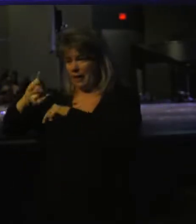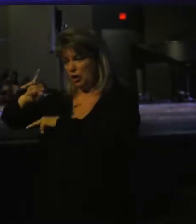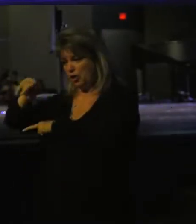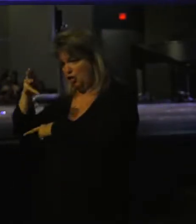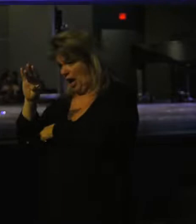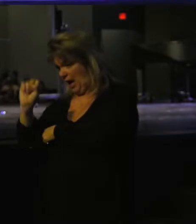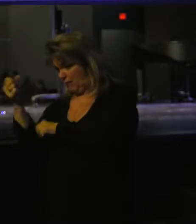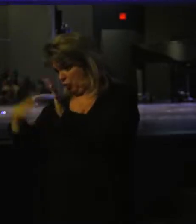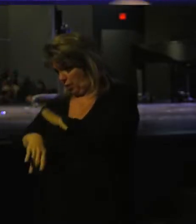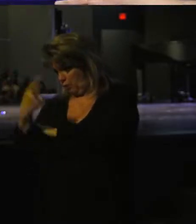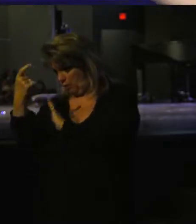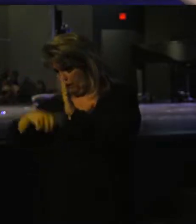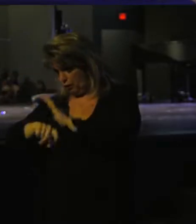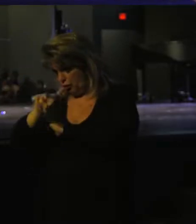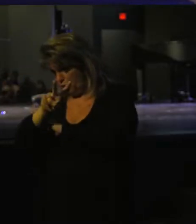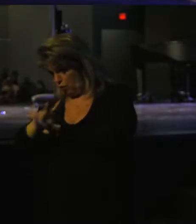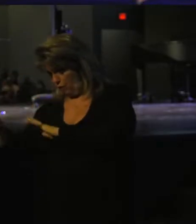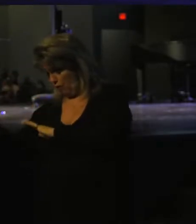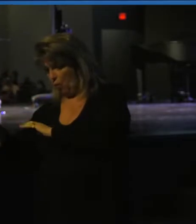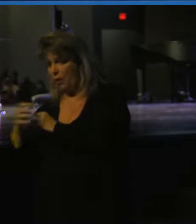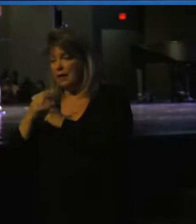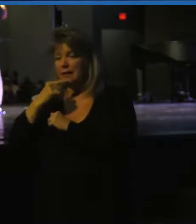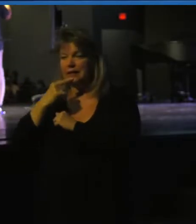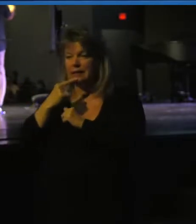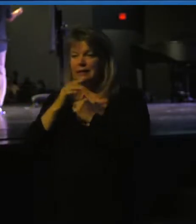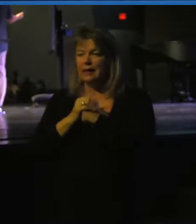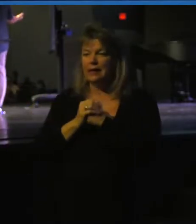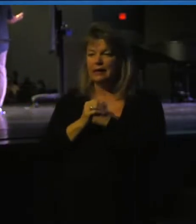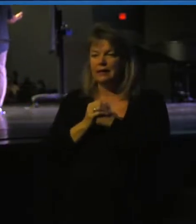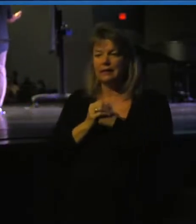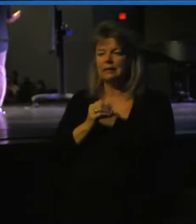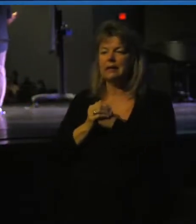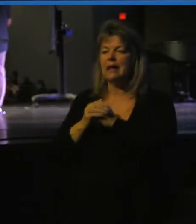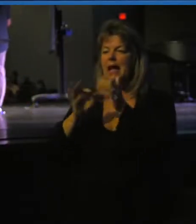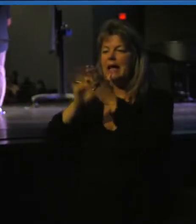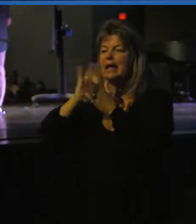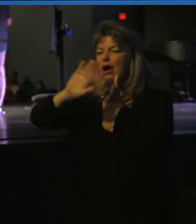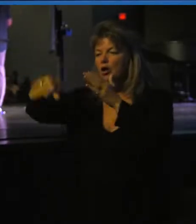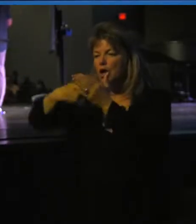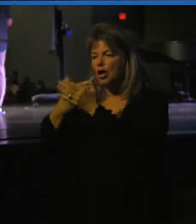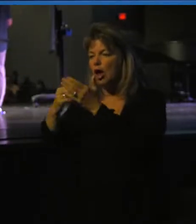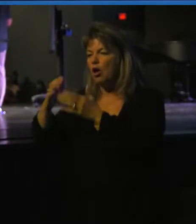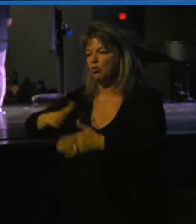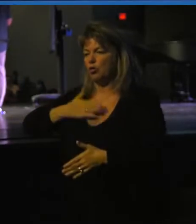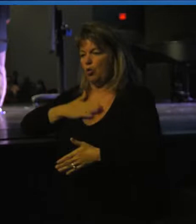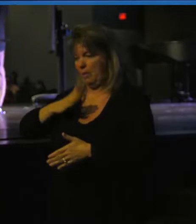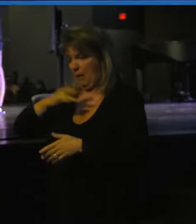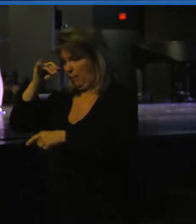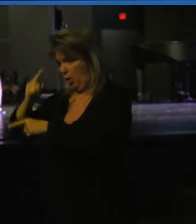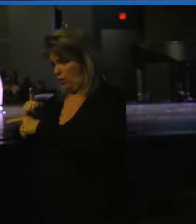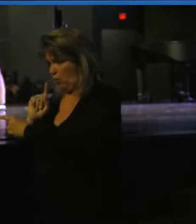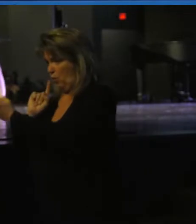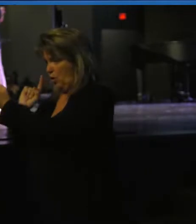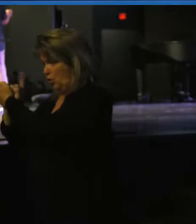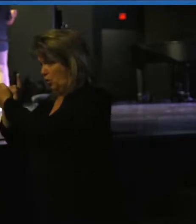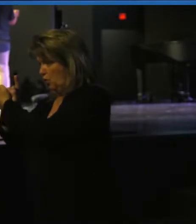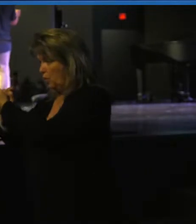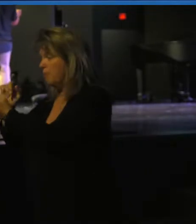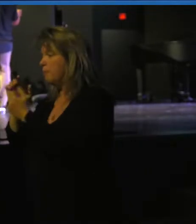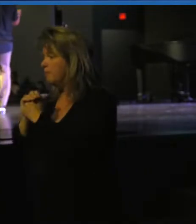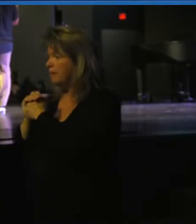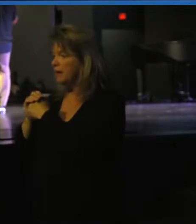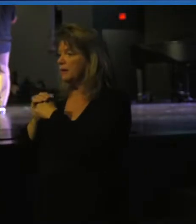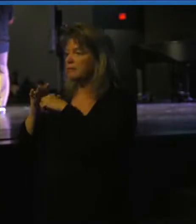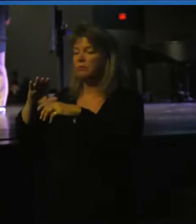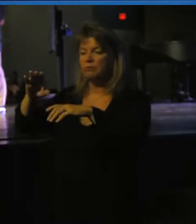James, James chapter 1, verse 2 through 4, it says, count it all joy, my brothers, when you meet trials of various